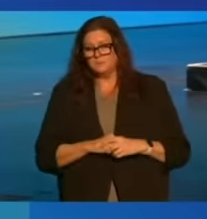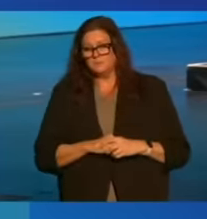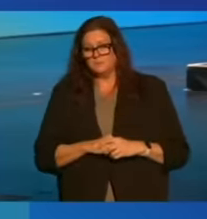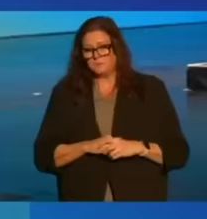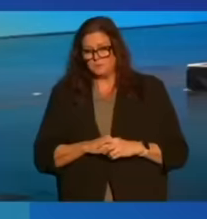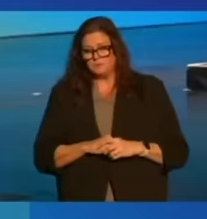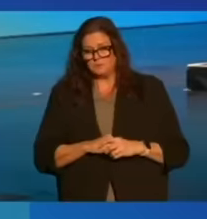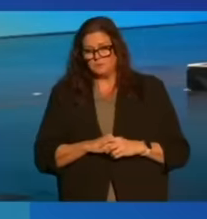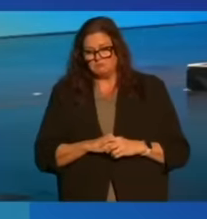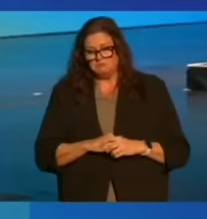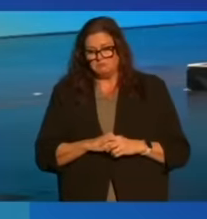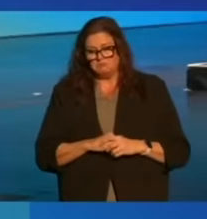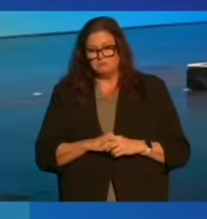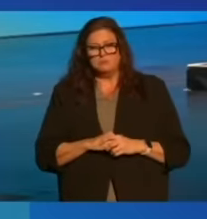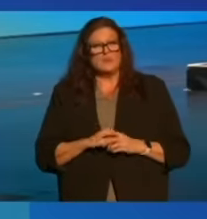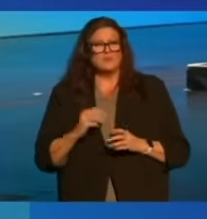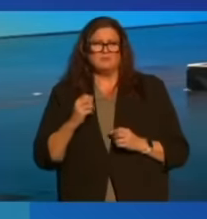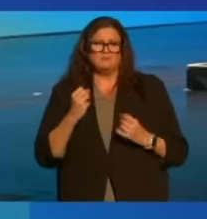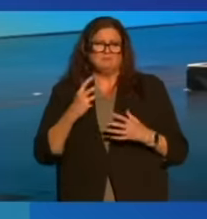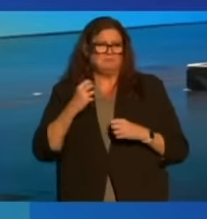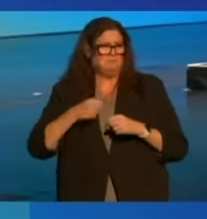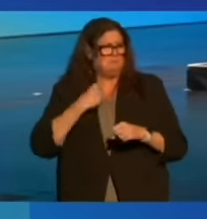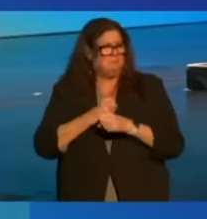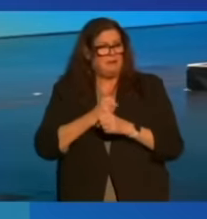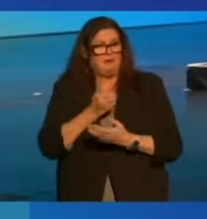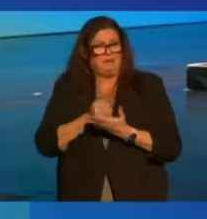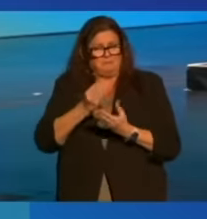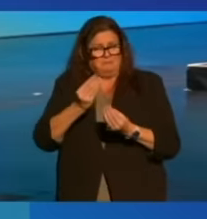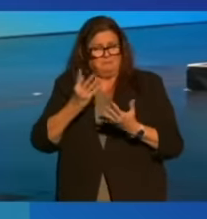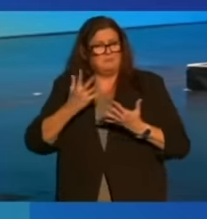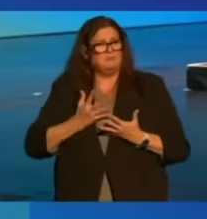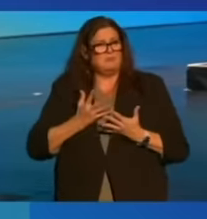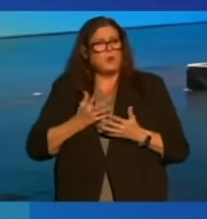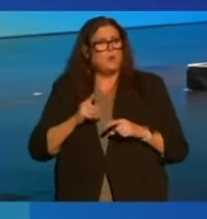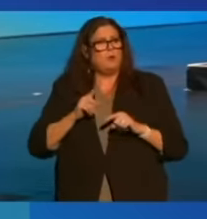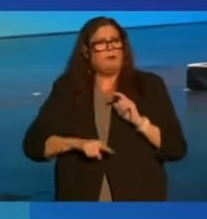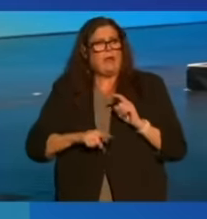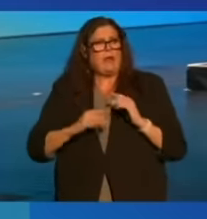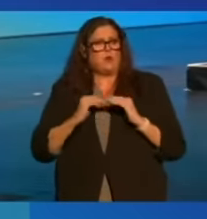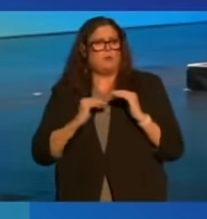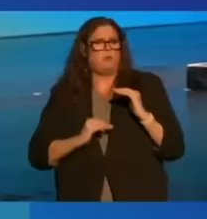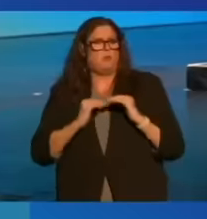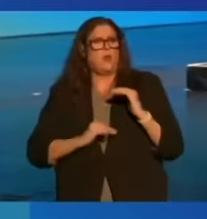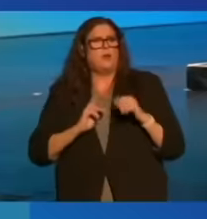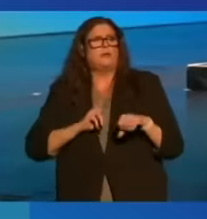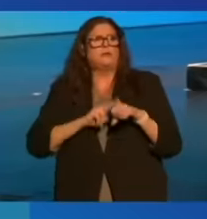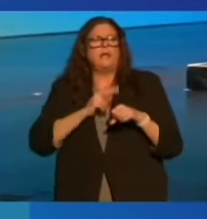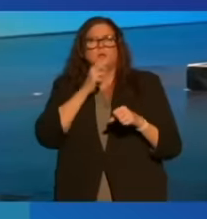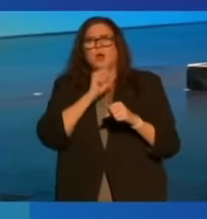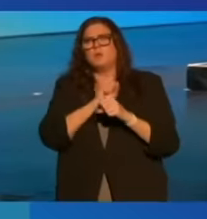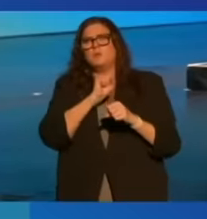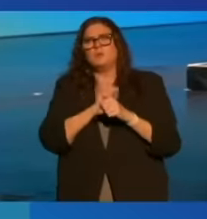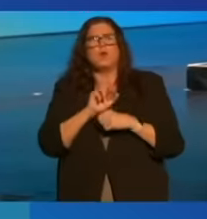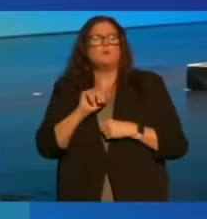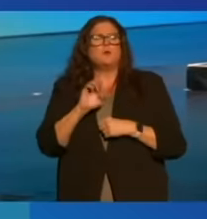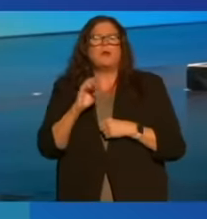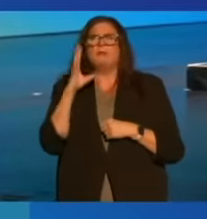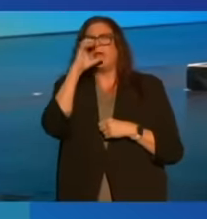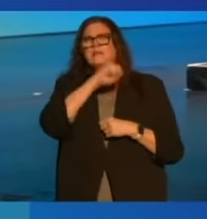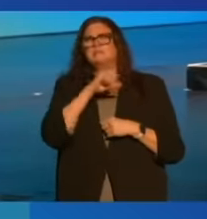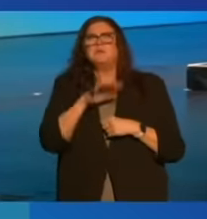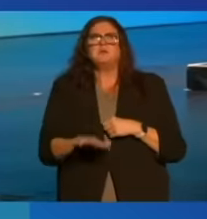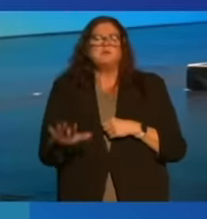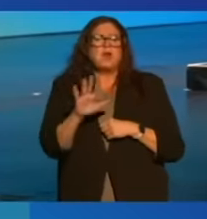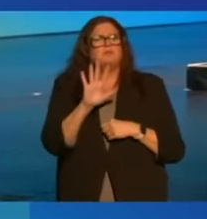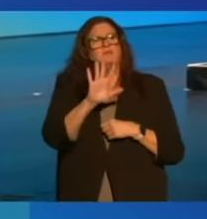You know, for decades, economists told us we couldn't go below a natural unemployment rate. They estimated it might